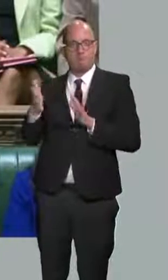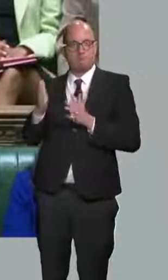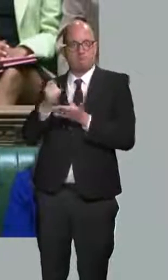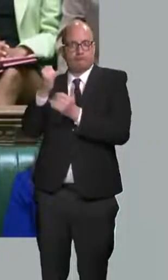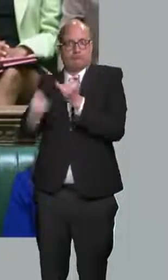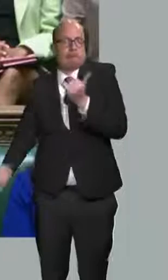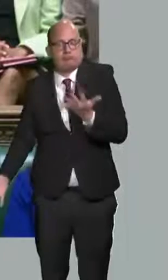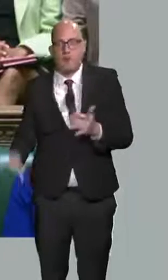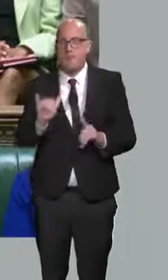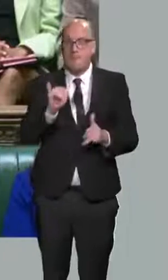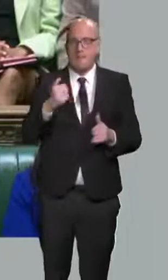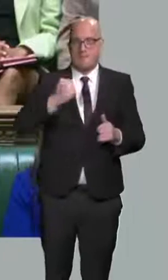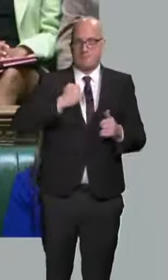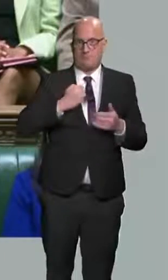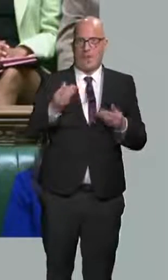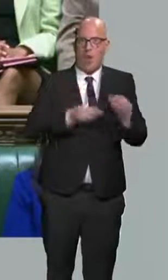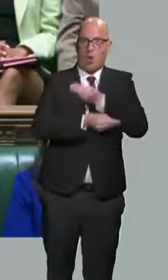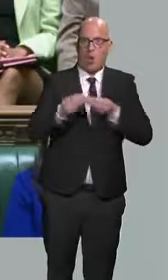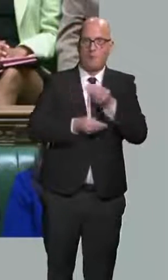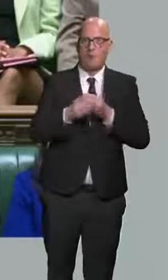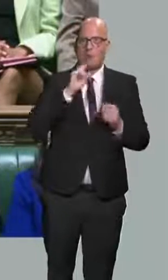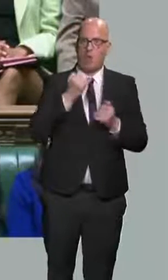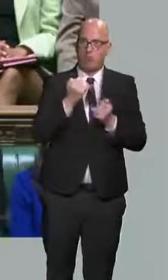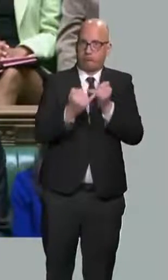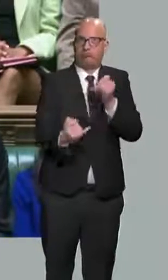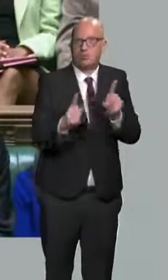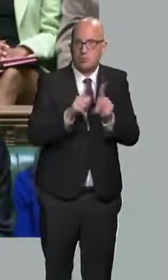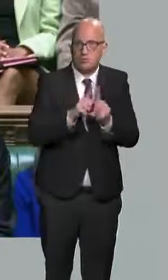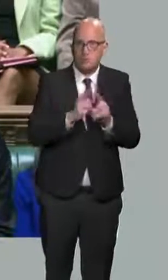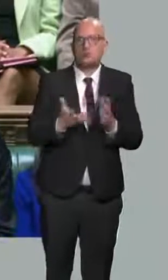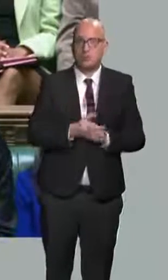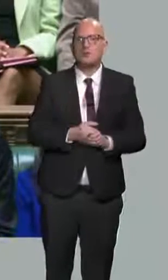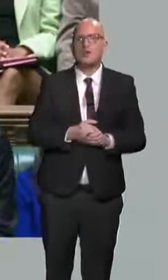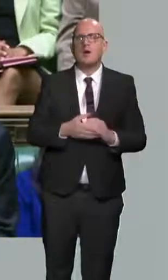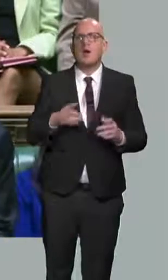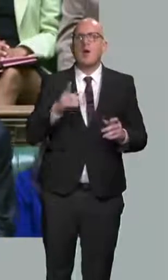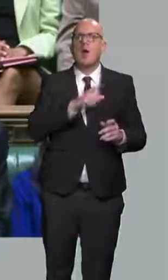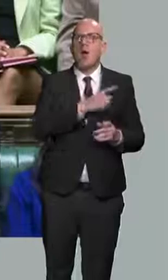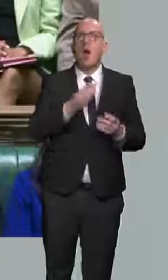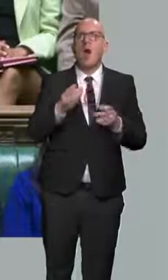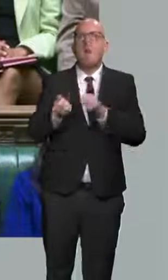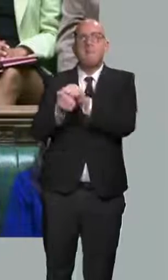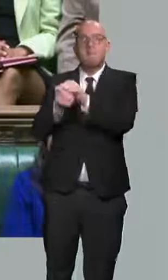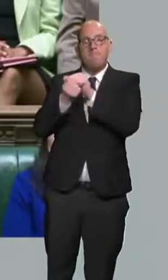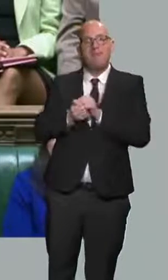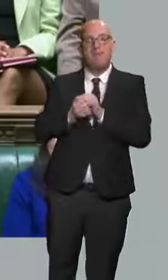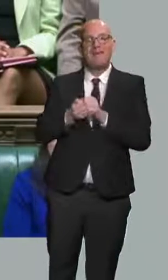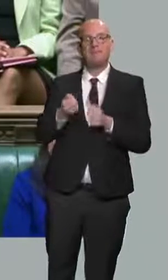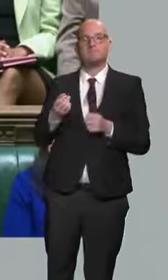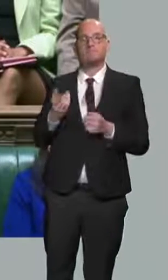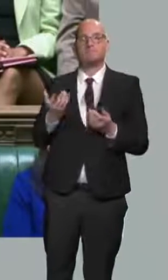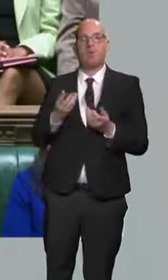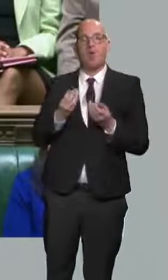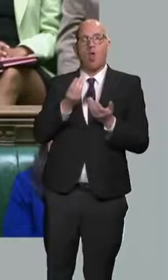potentially significantly. And the cost of borrowing is continuing to rise. In the next